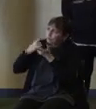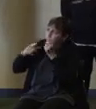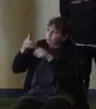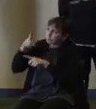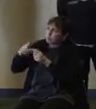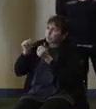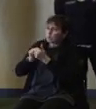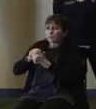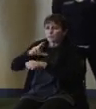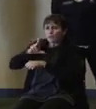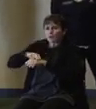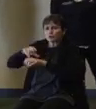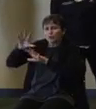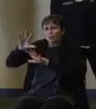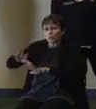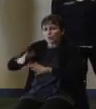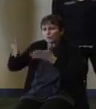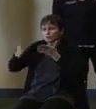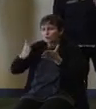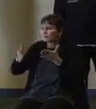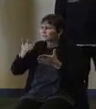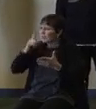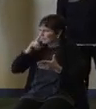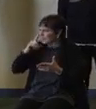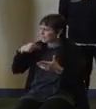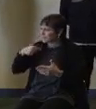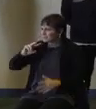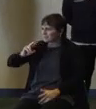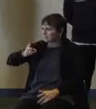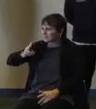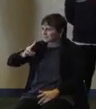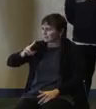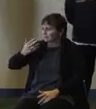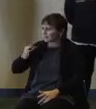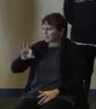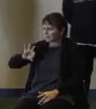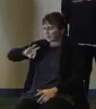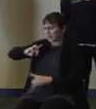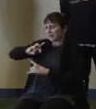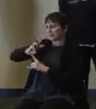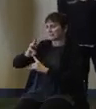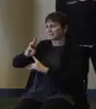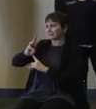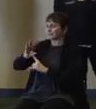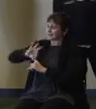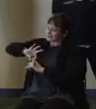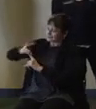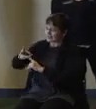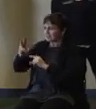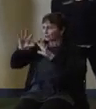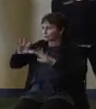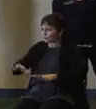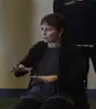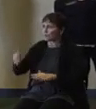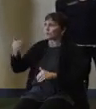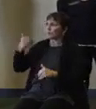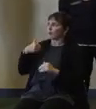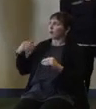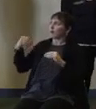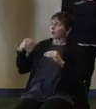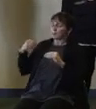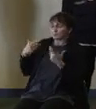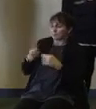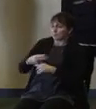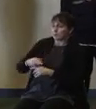I think it's second to the 96 storm and ahead of the 03, 2010 and 2016, so a monumental